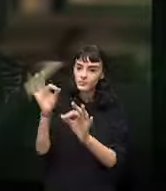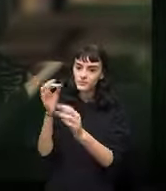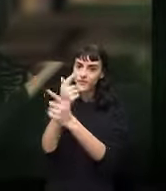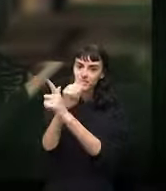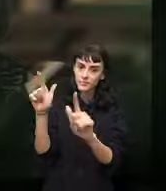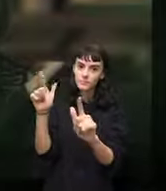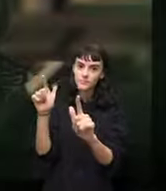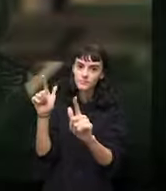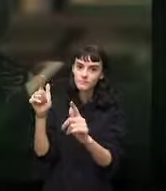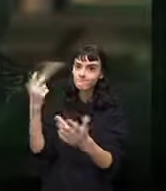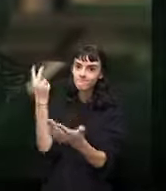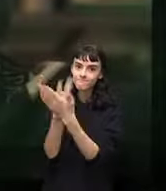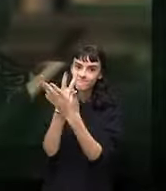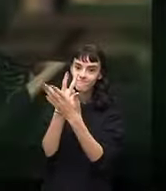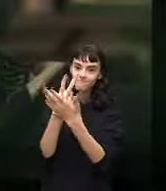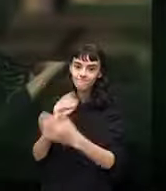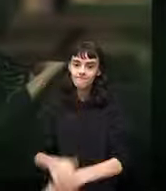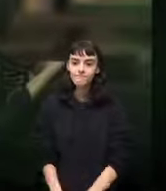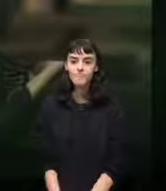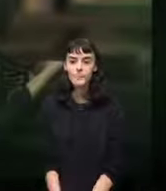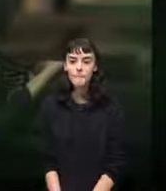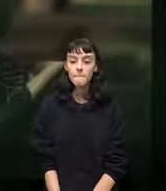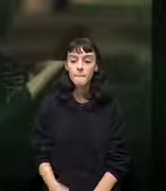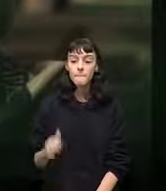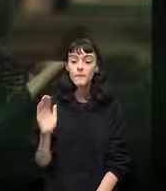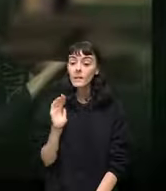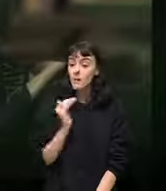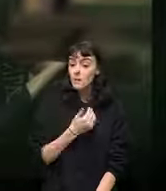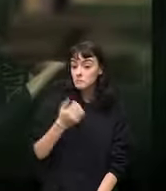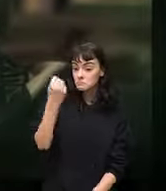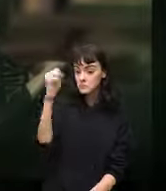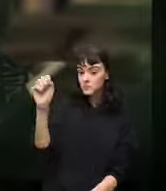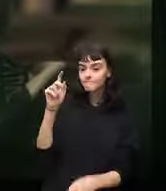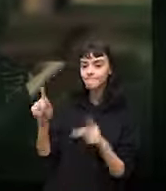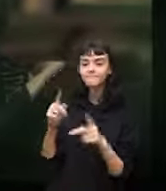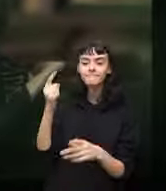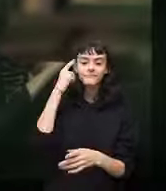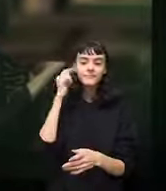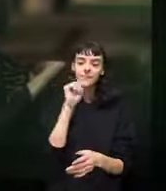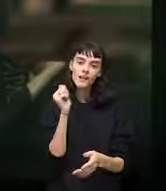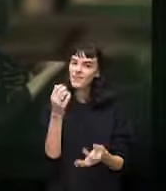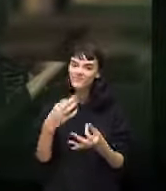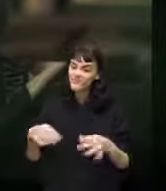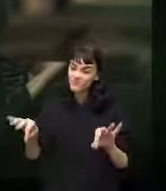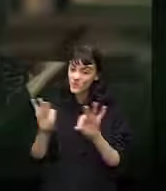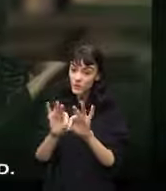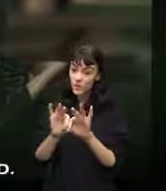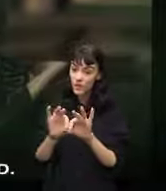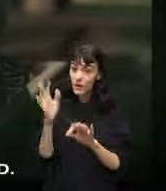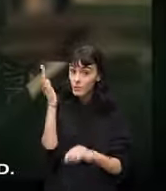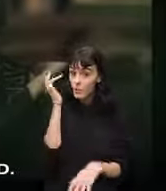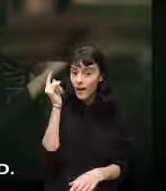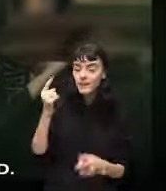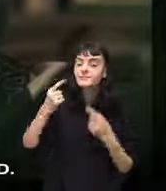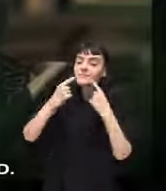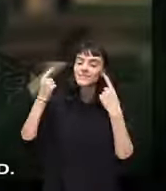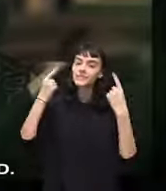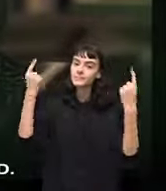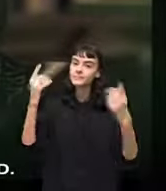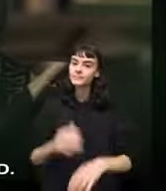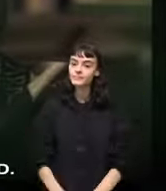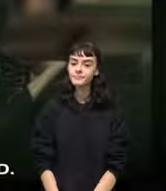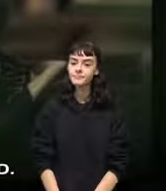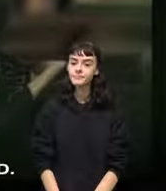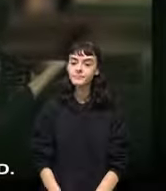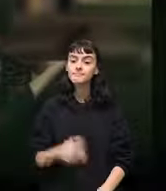revolutions that ultimately failed our revolution I think is underestimated mainly because it